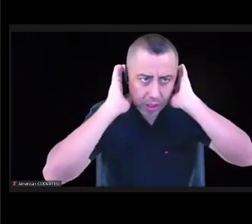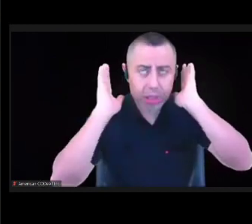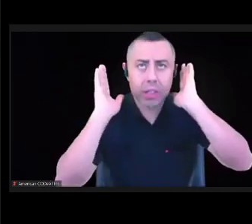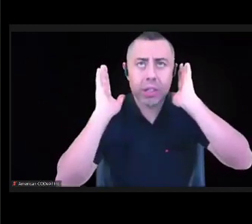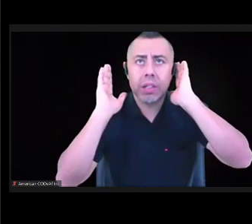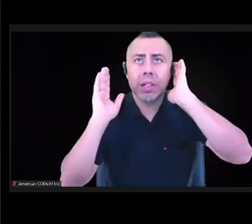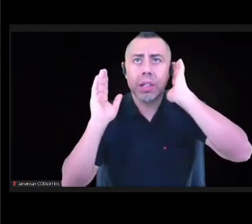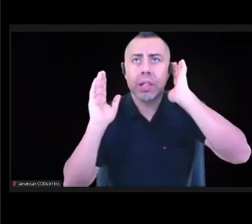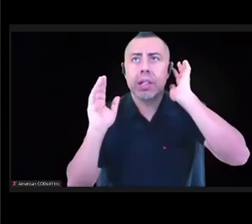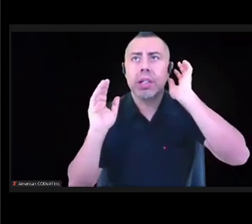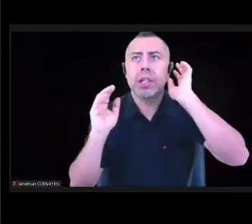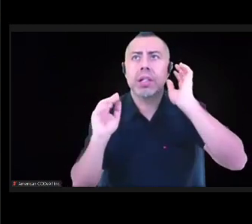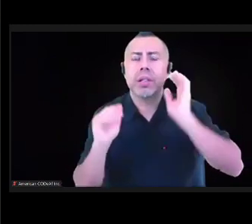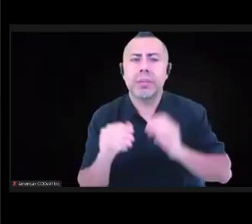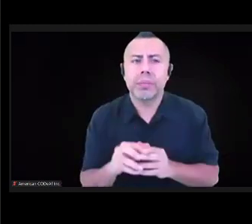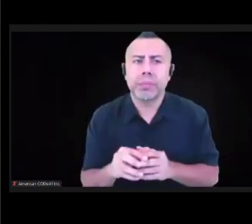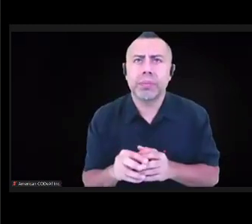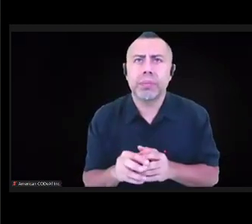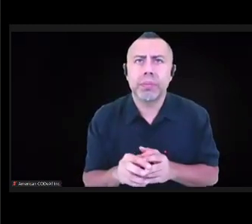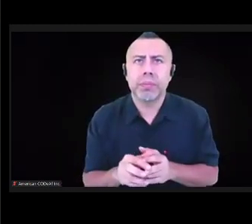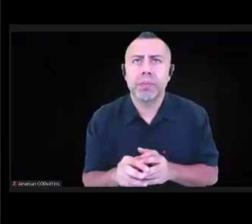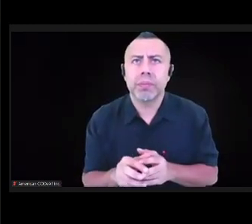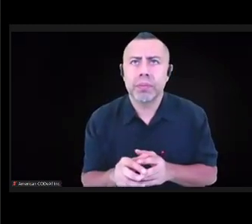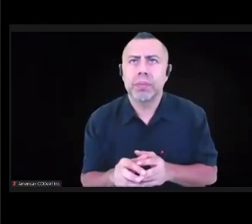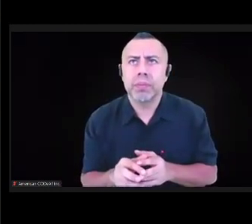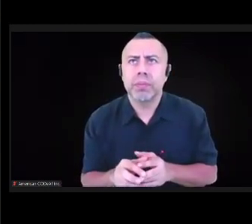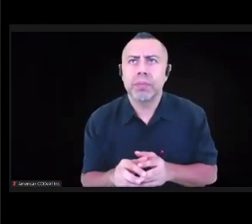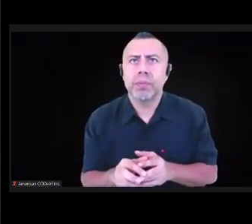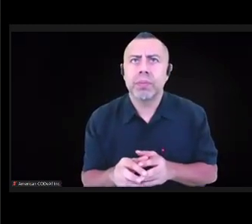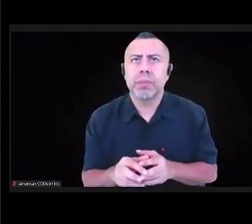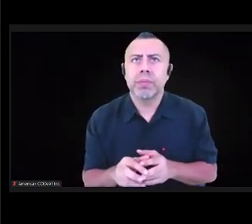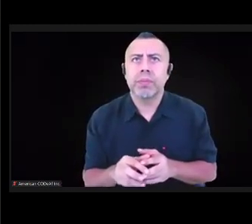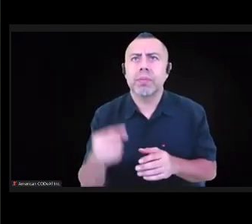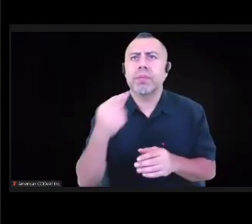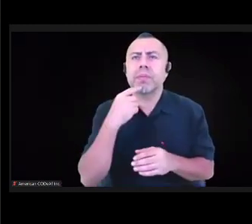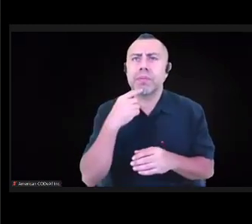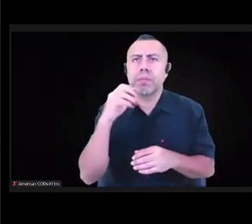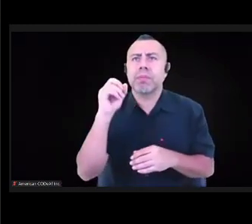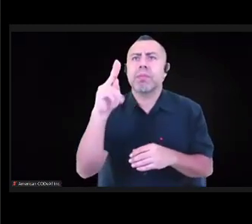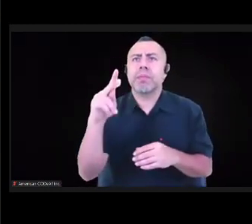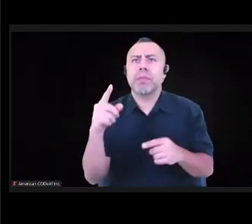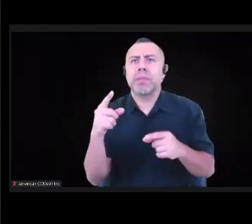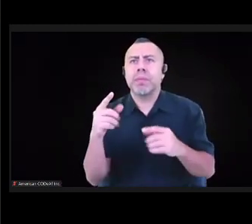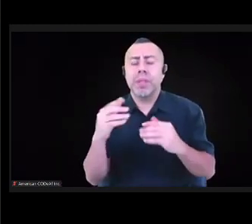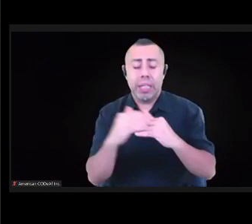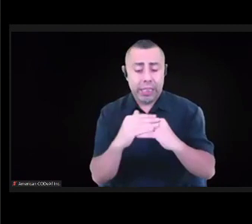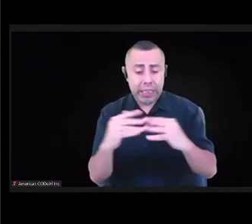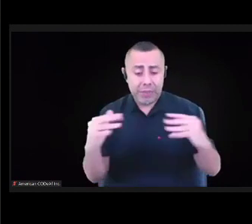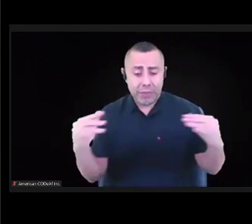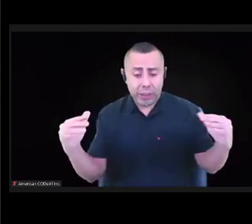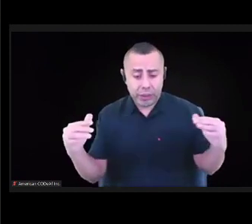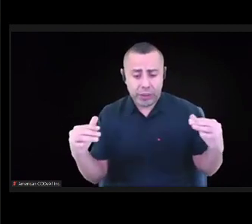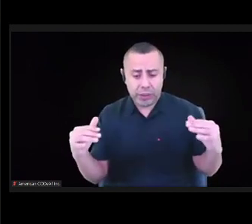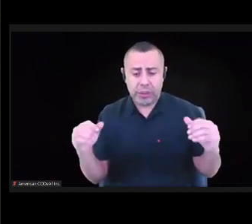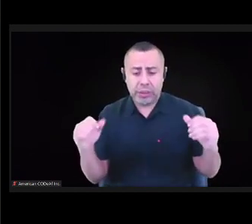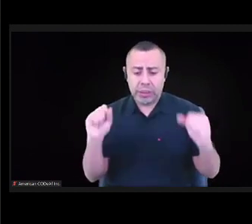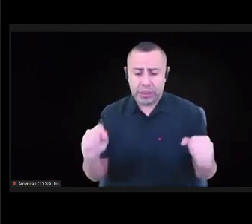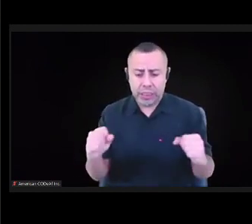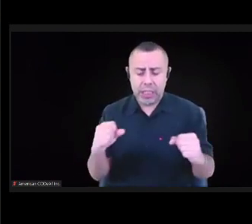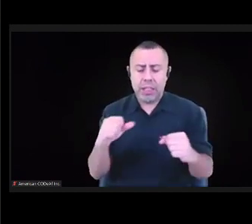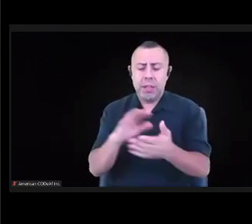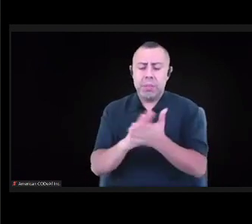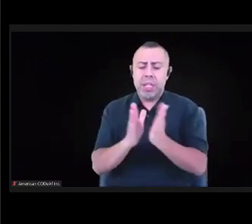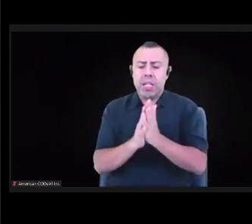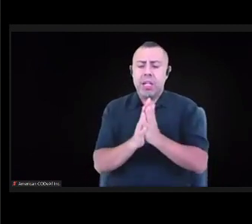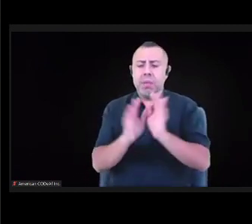inclusion, and equity has an idea of integrating itself into like a singular frame often. So we want the same frame. We want a different variety of people